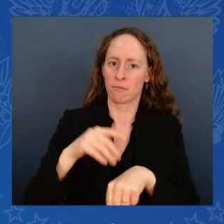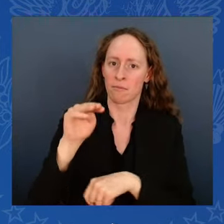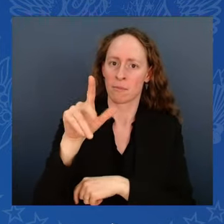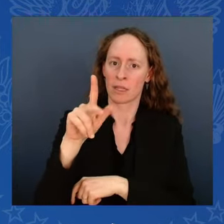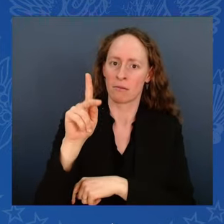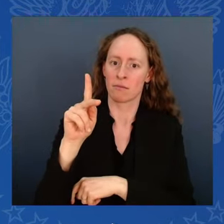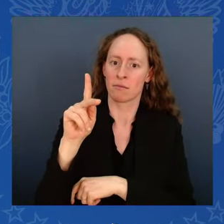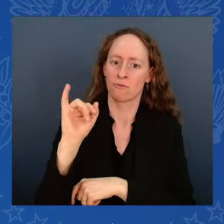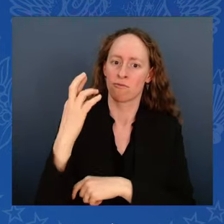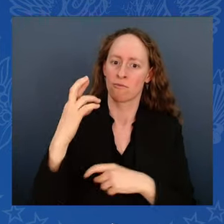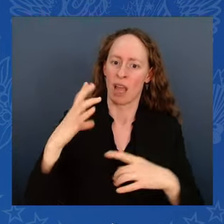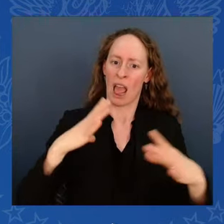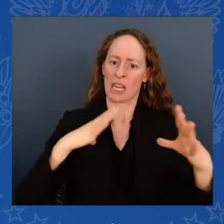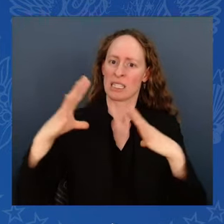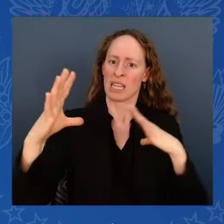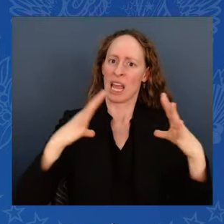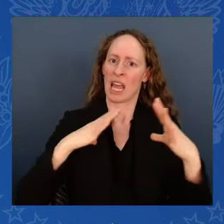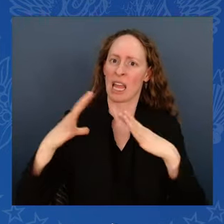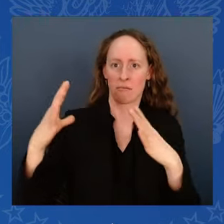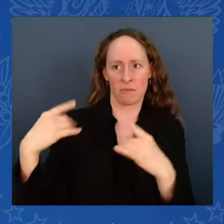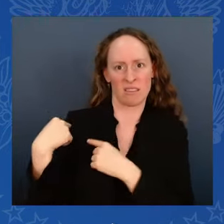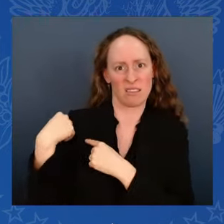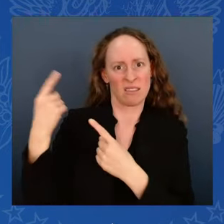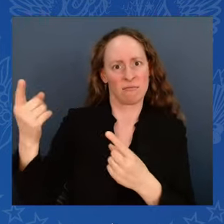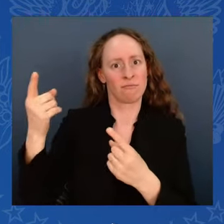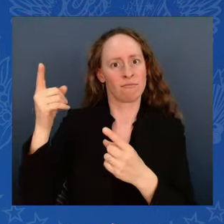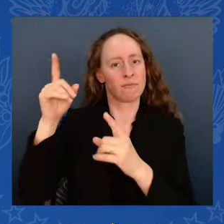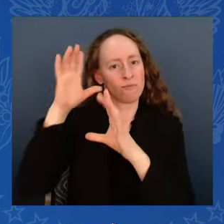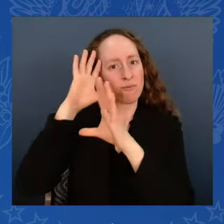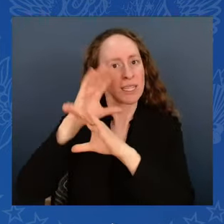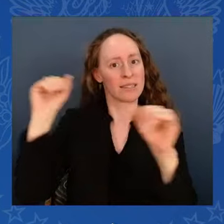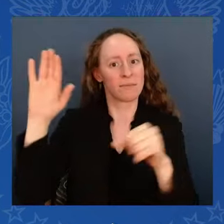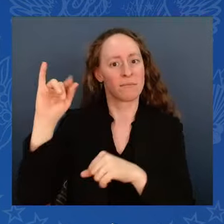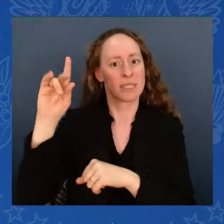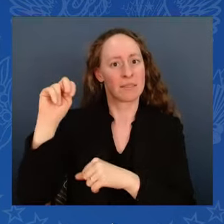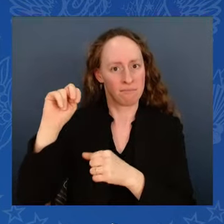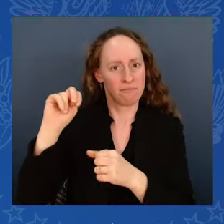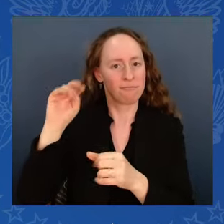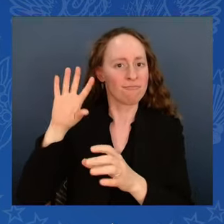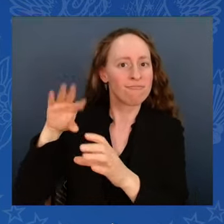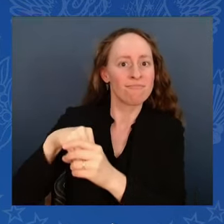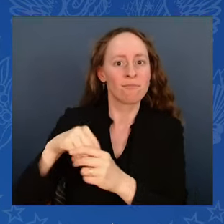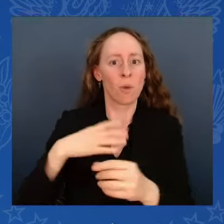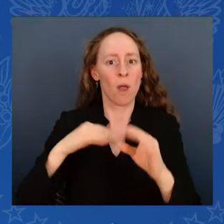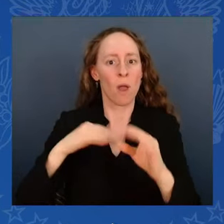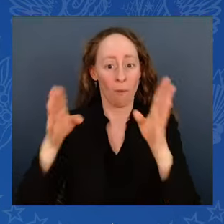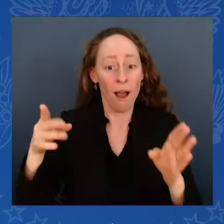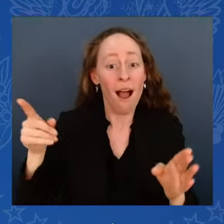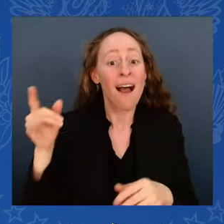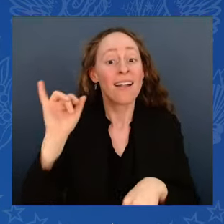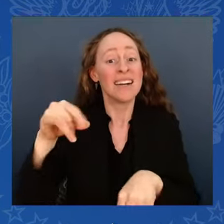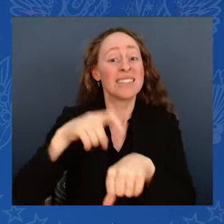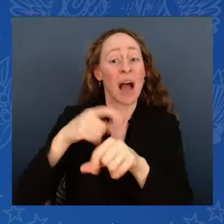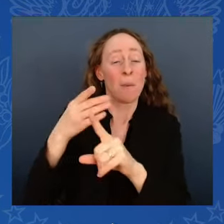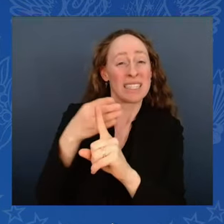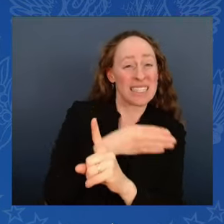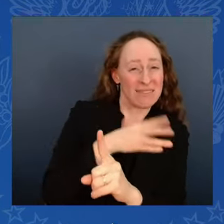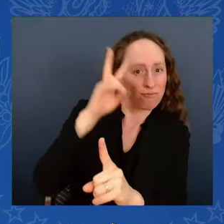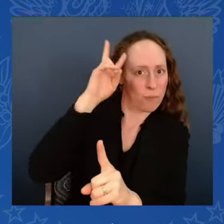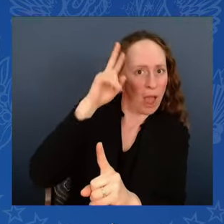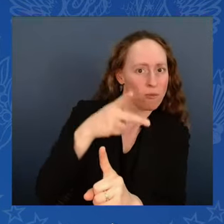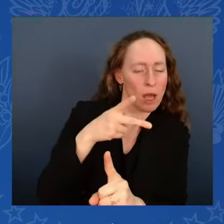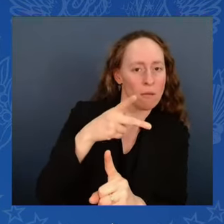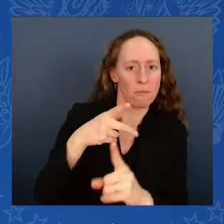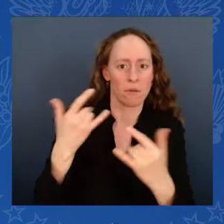Biden, then vice president, came and spoke in this hotel as vice president. I say that to say that, yes, we